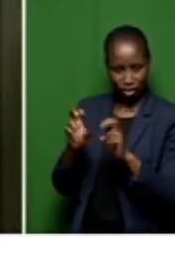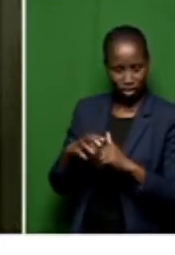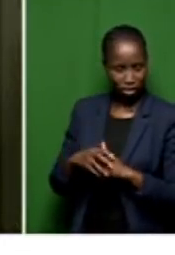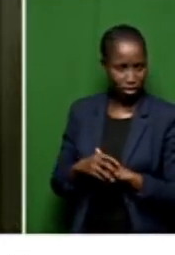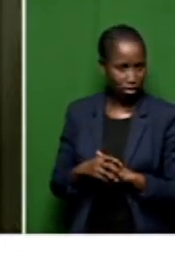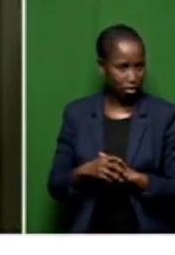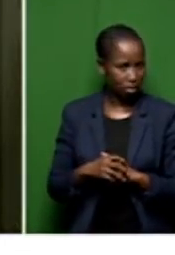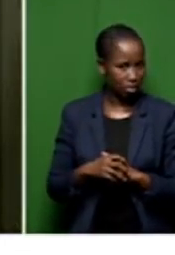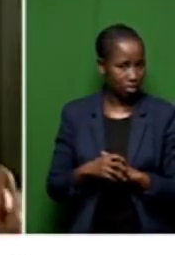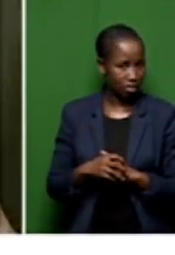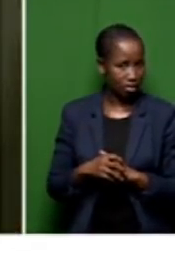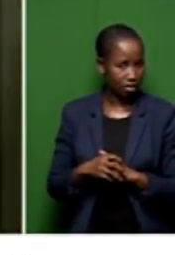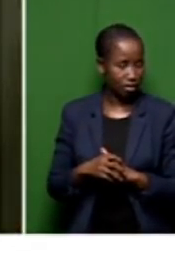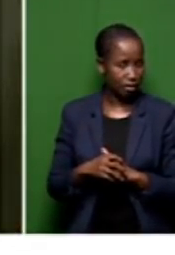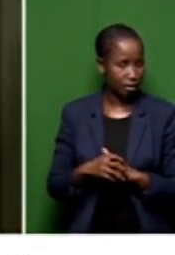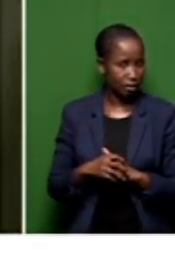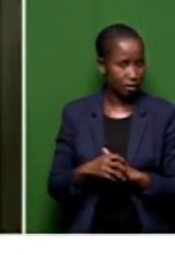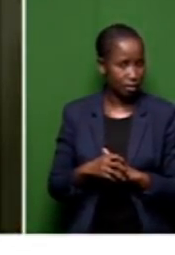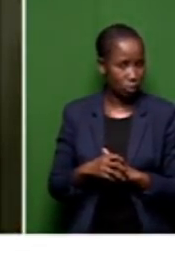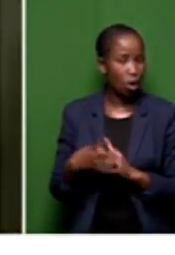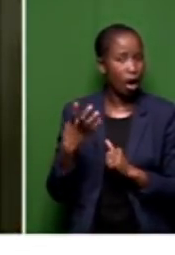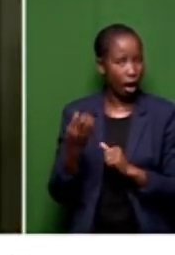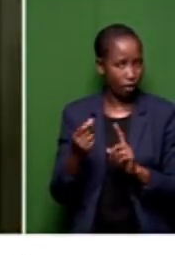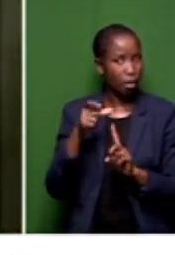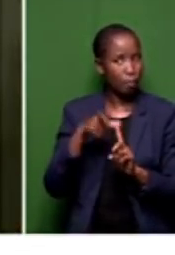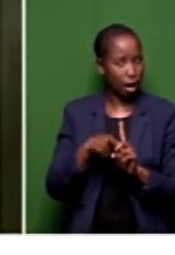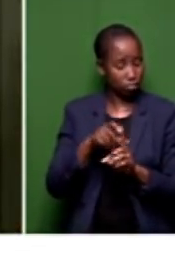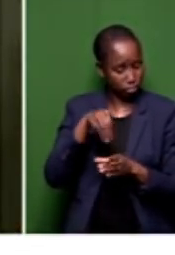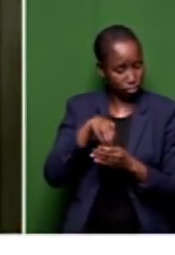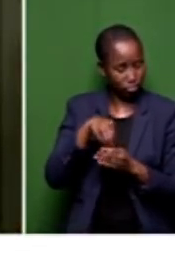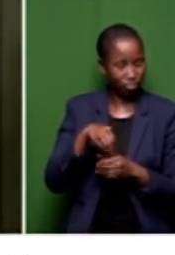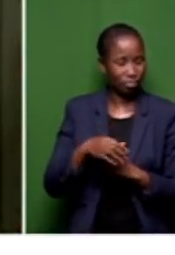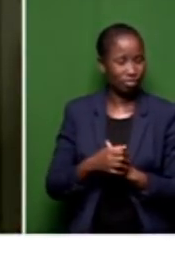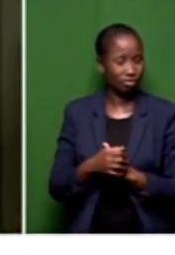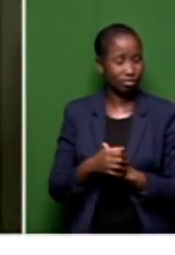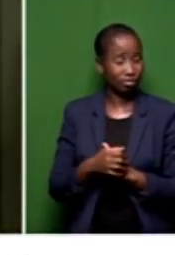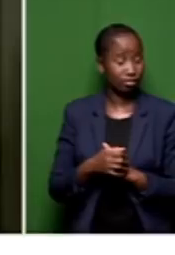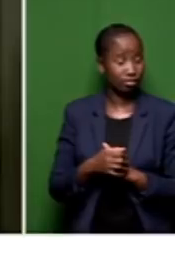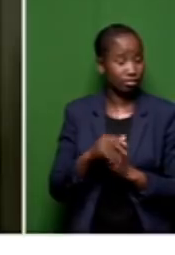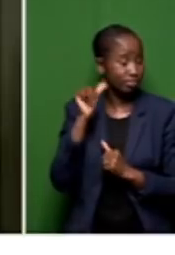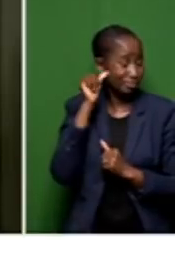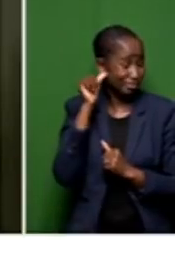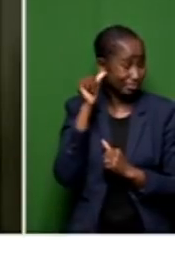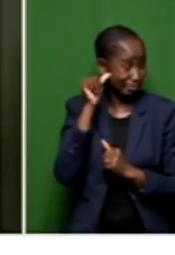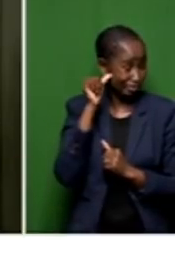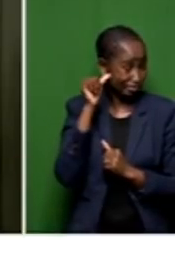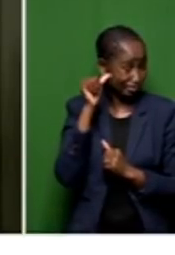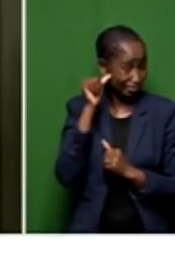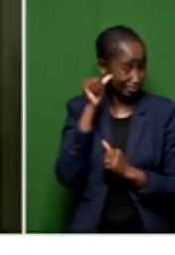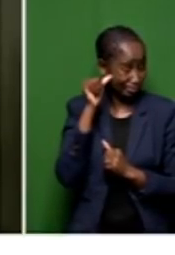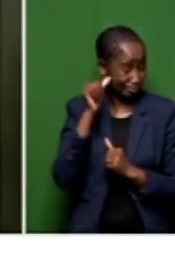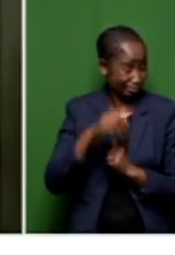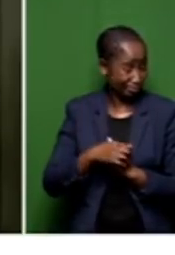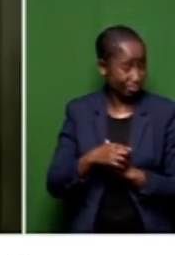who's an advocate, who is in the municipality, employed by the municipality. But the ruling